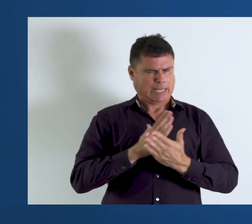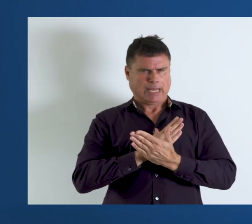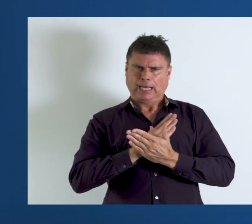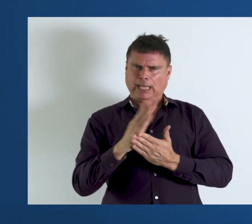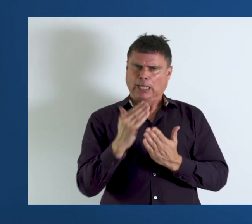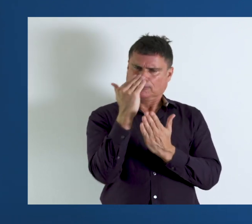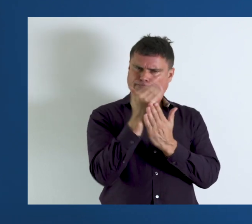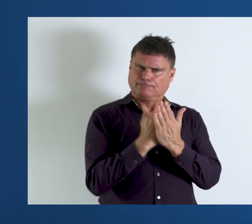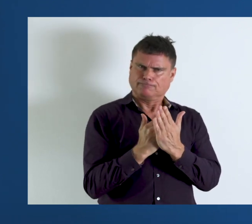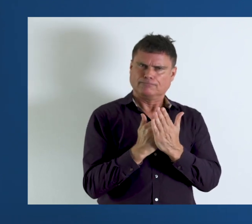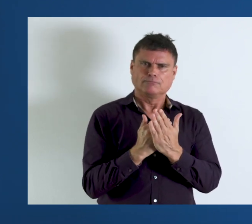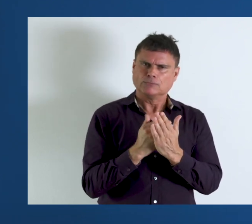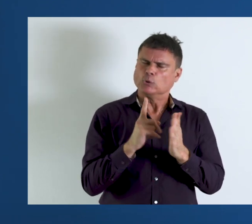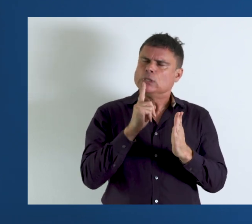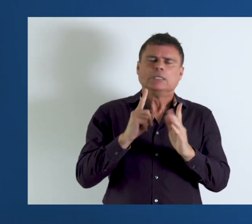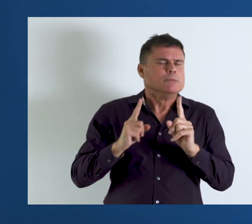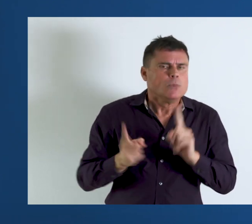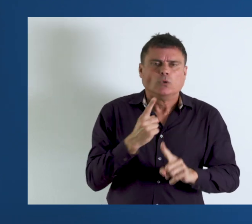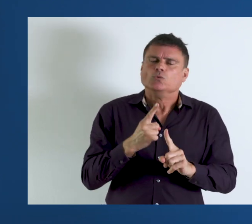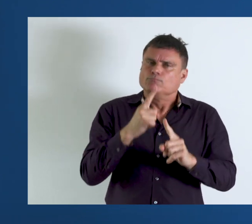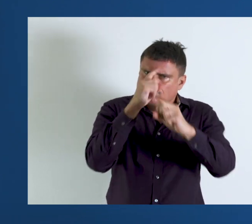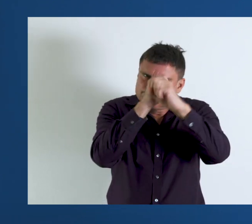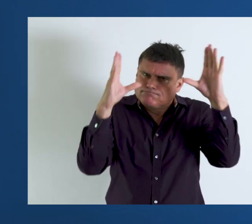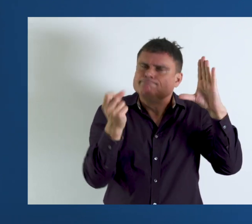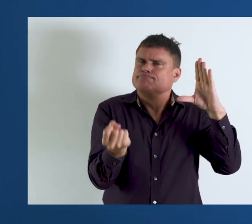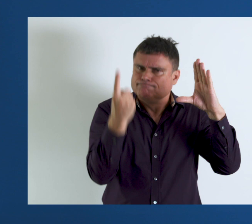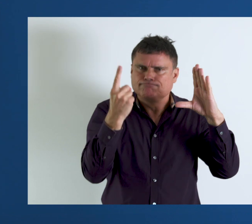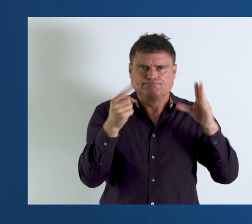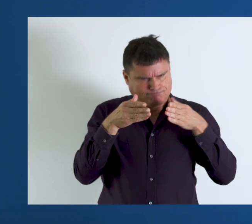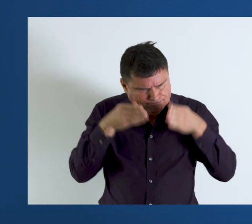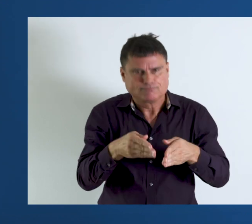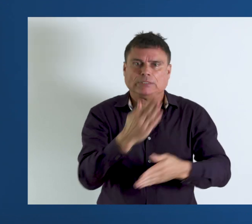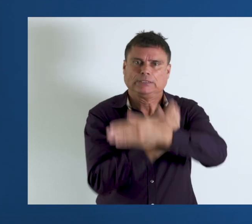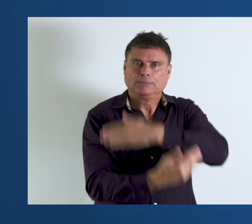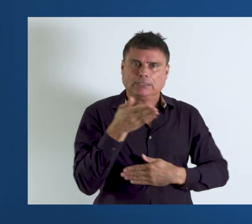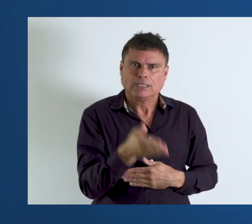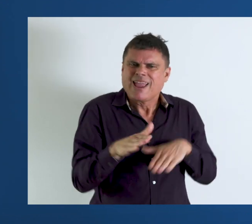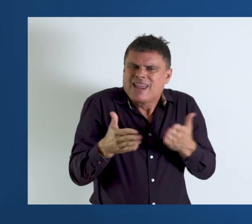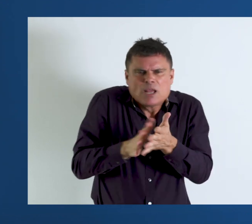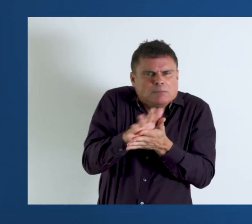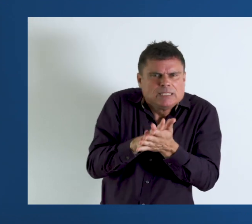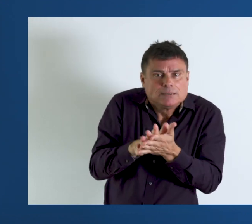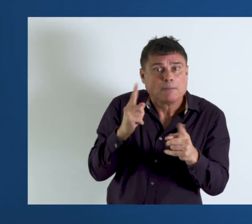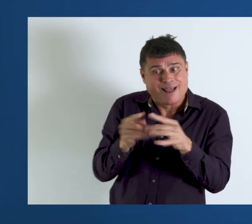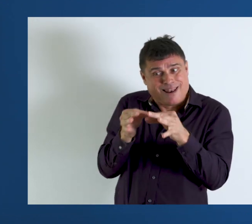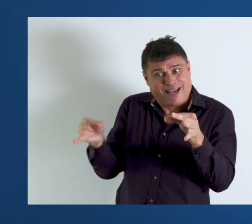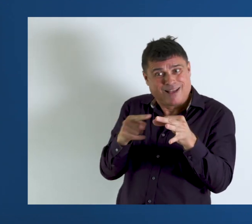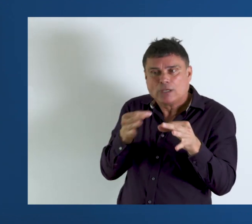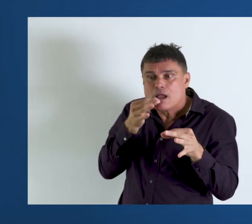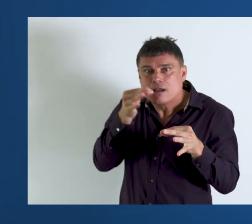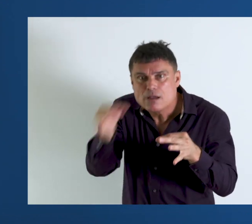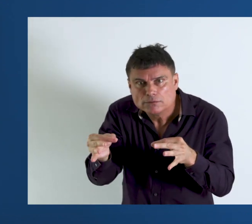of the available estimate. It is crucial to understand the way in which disability has been defined and the language that has been